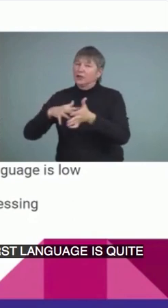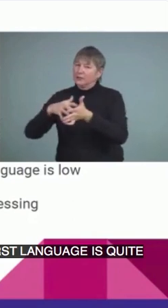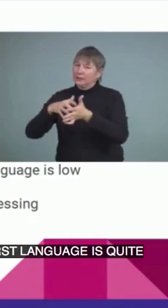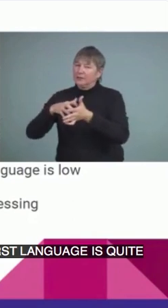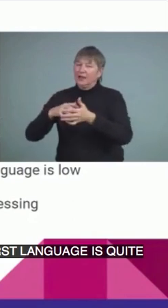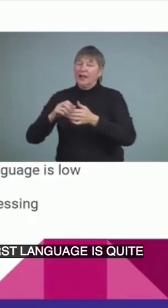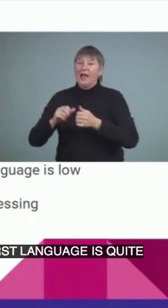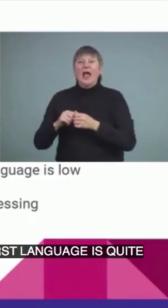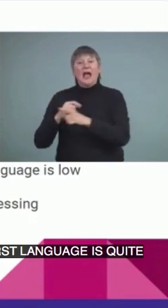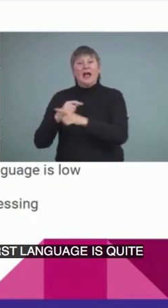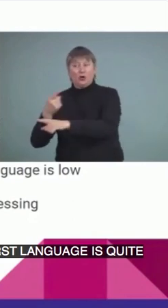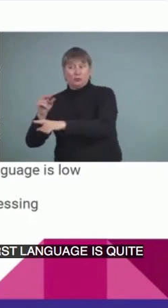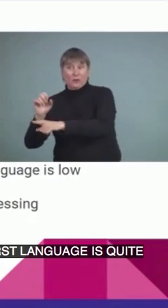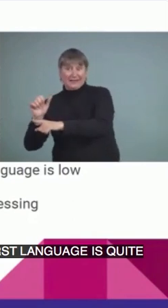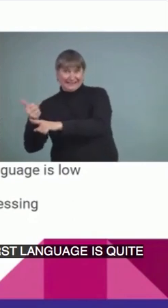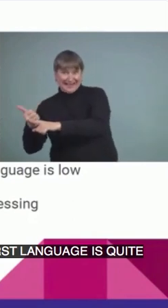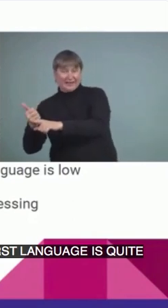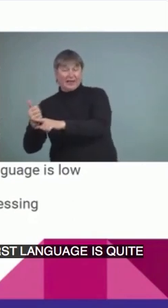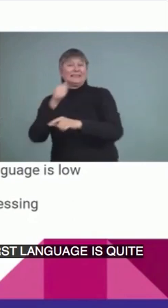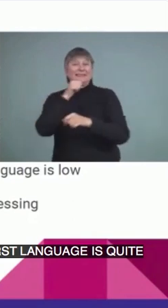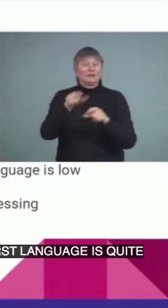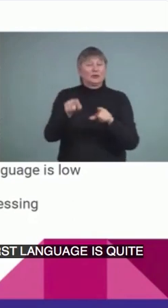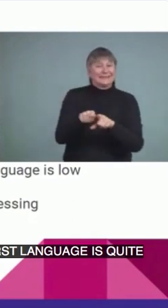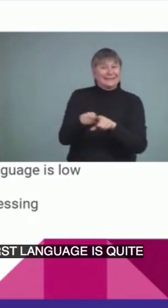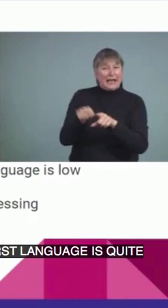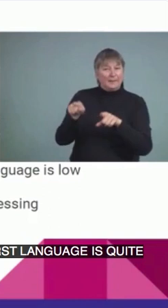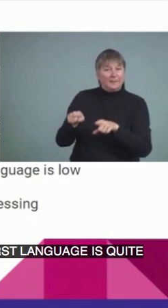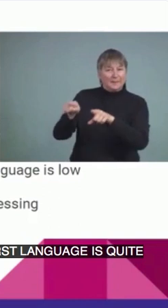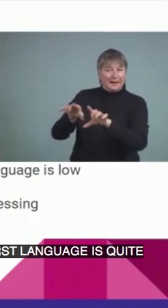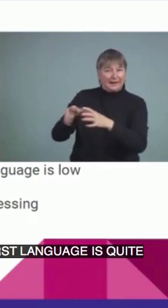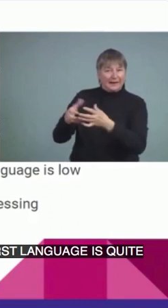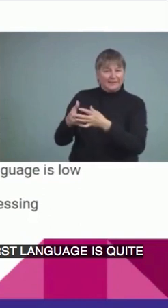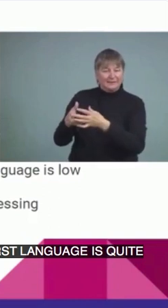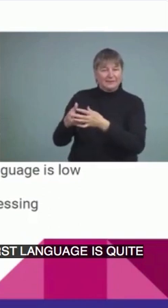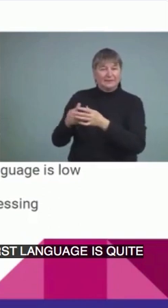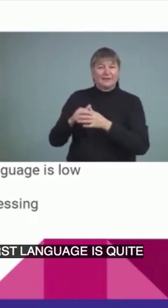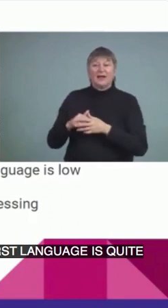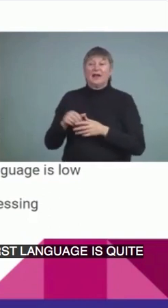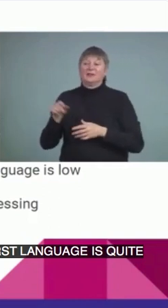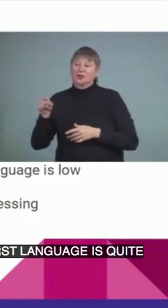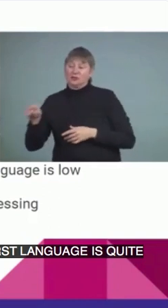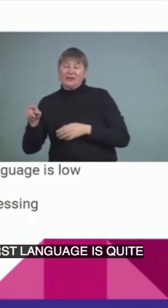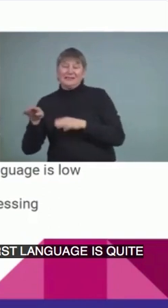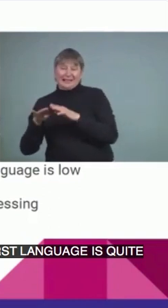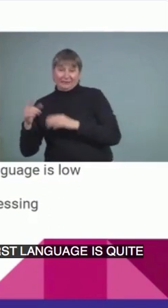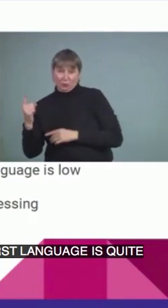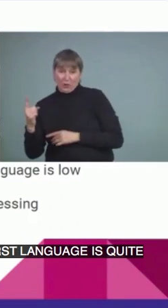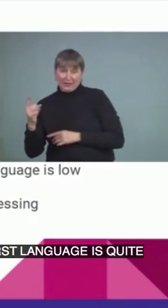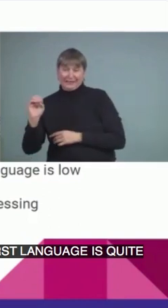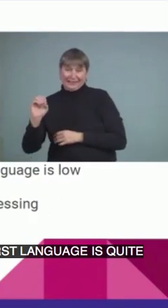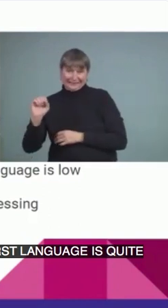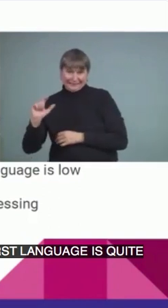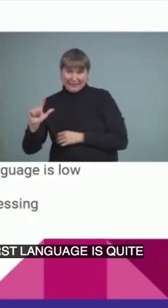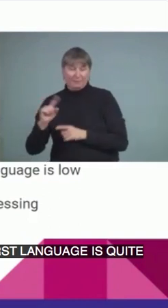and is progressing. Her sister and Rita is in level 1 ESL but is not progressing